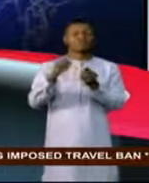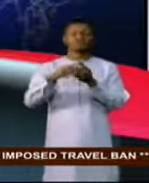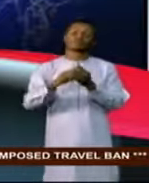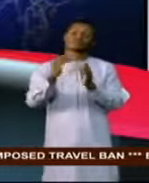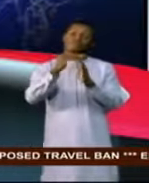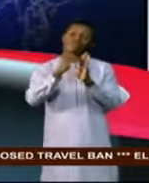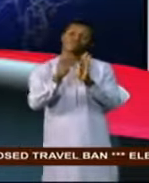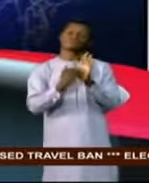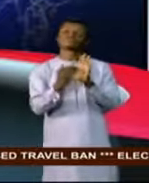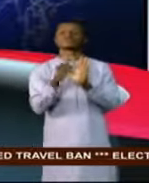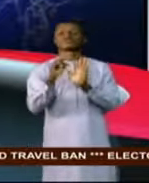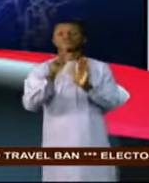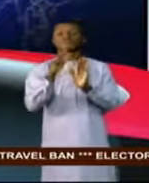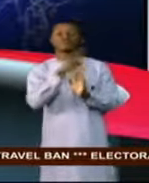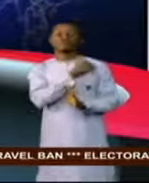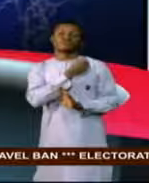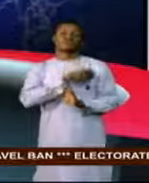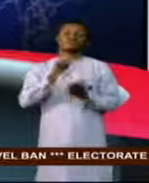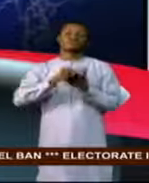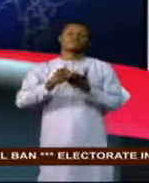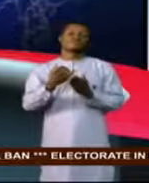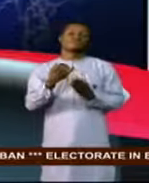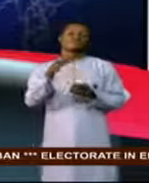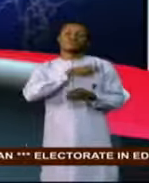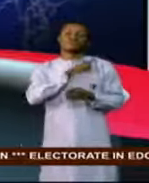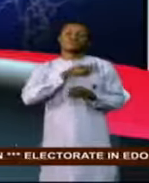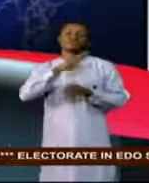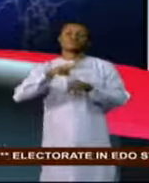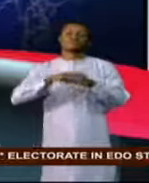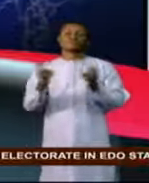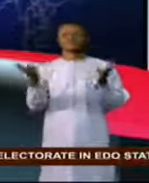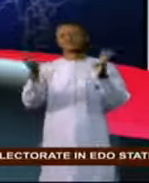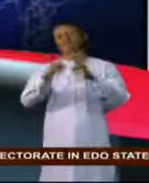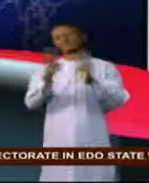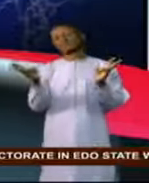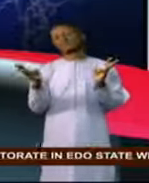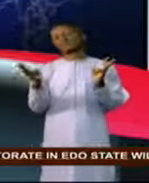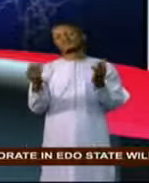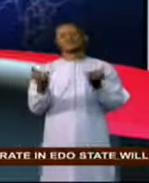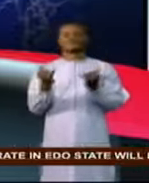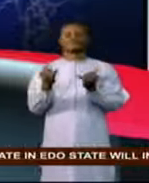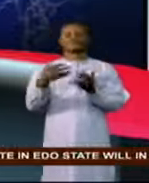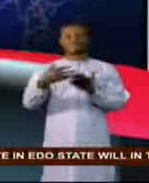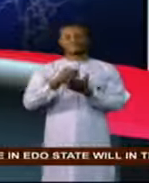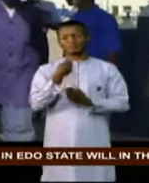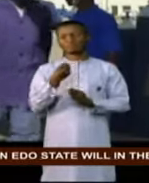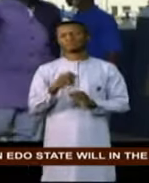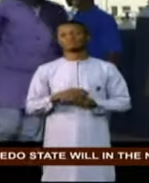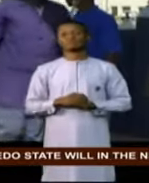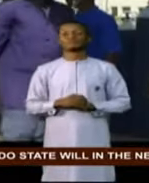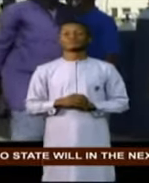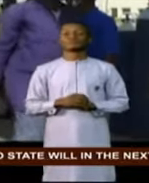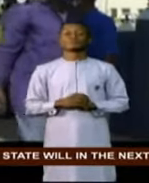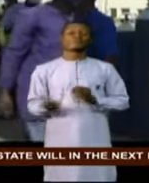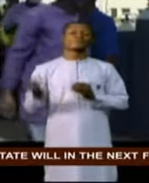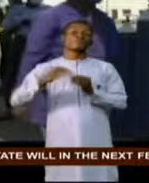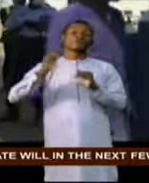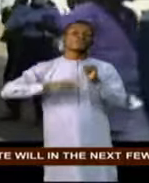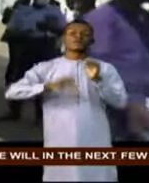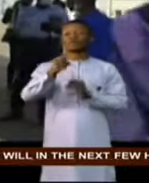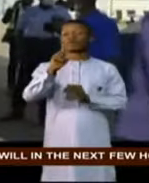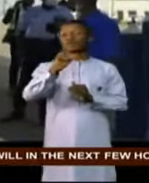benefiting nationwide. Defence correspondent Naja Atu Tijani has details. More than